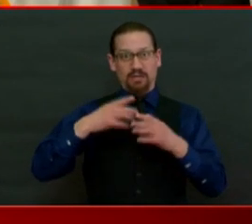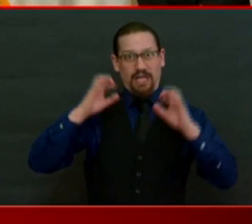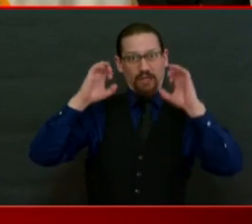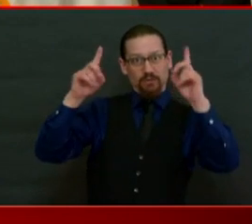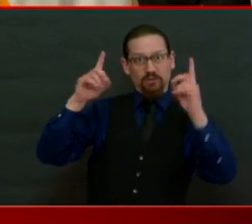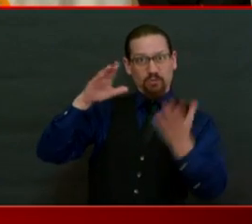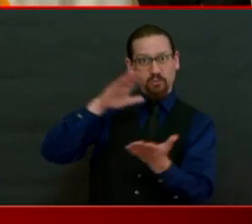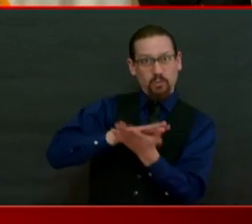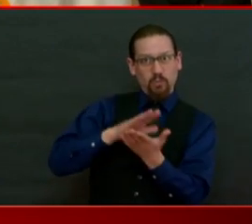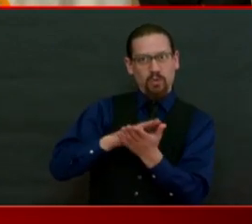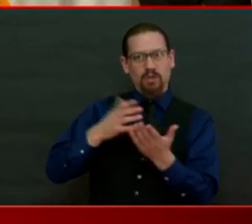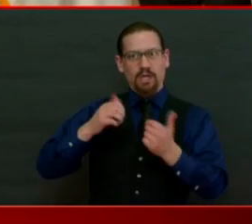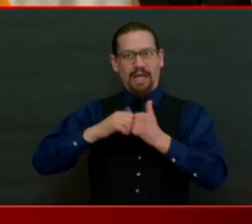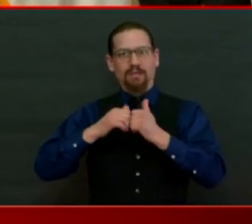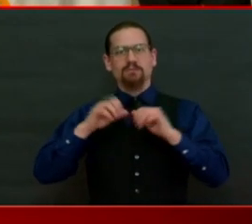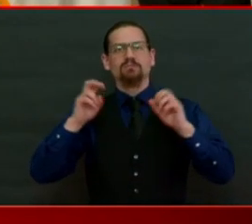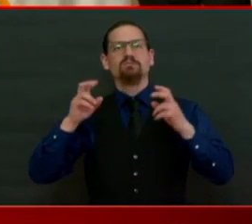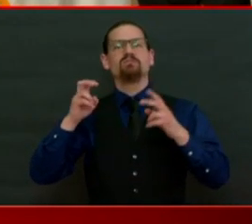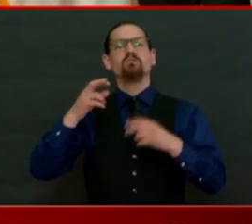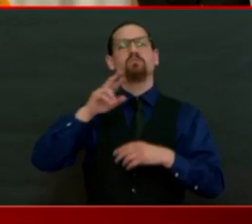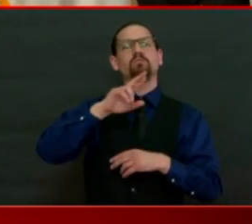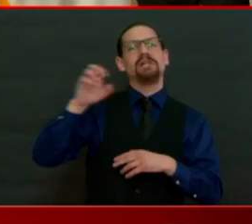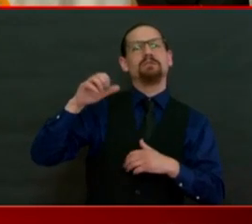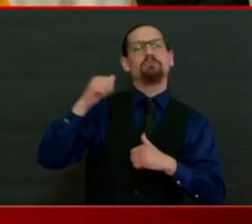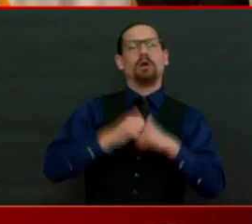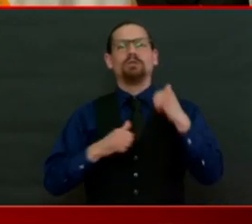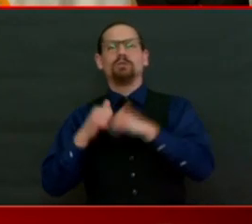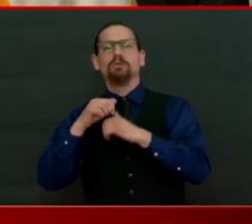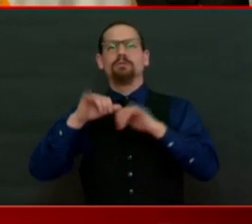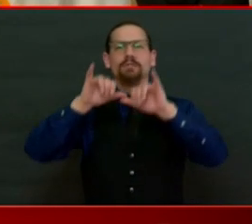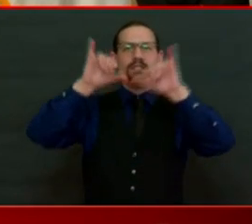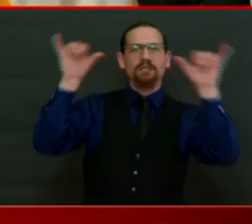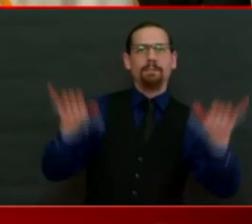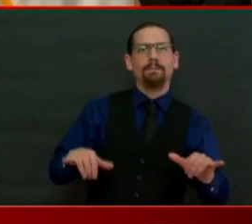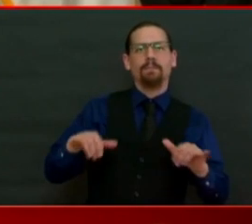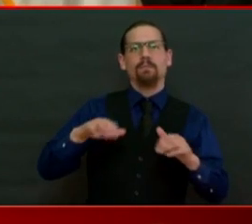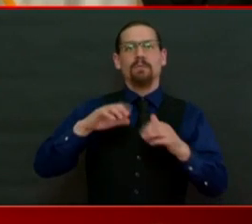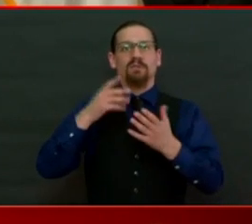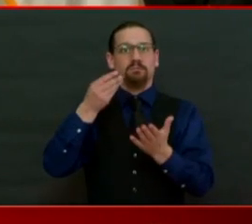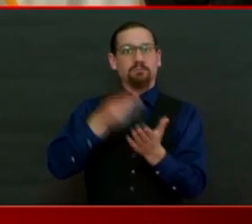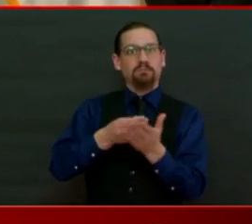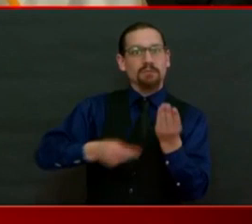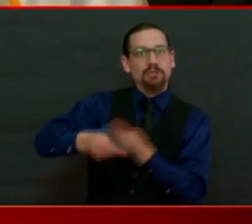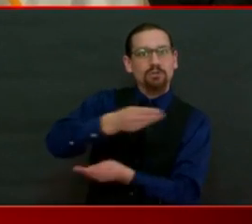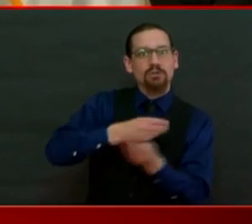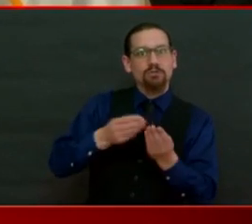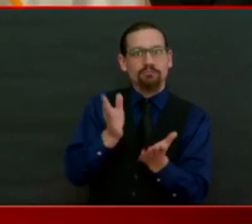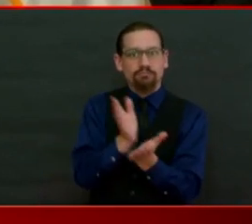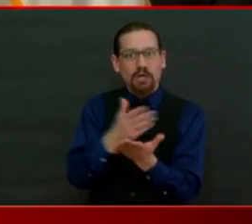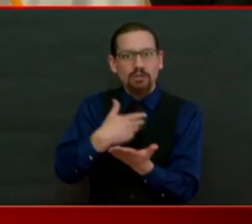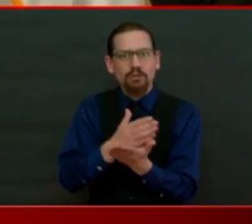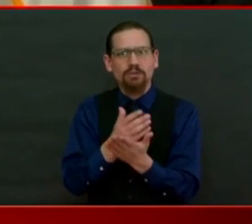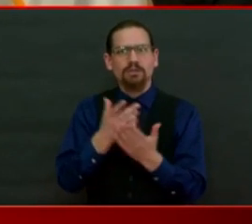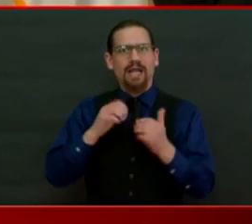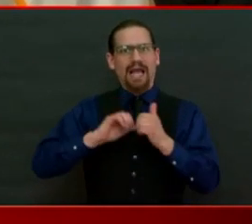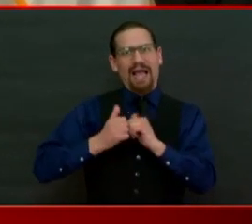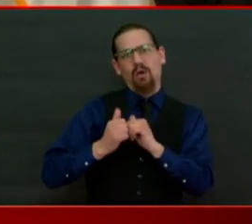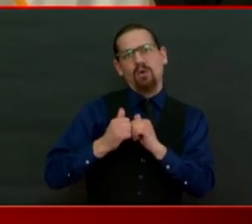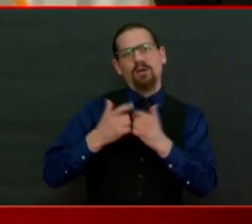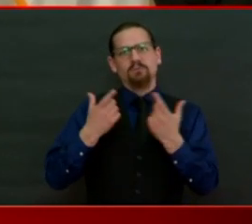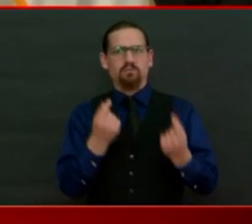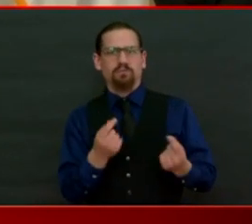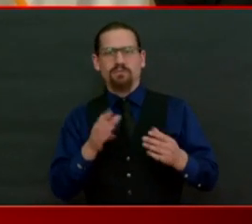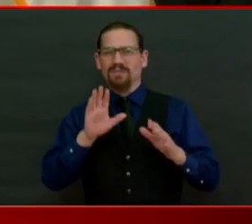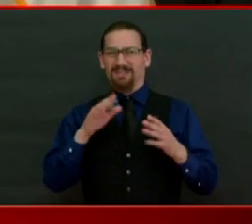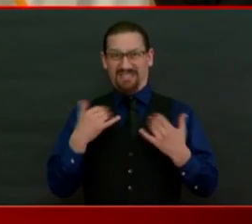to be thoughtful and creative to balance our budget in very tough times? We're just not there now, and I